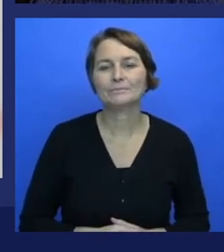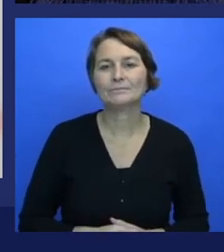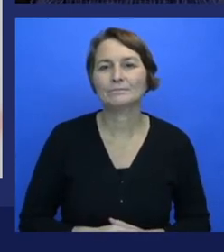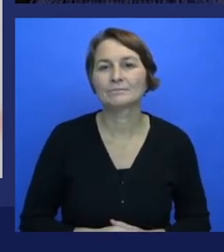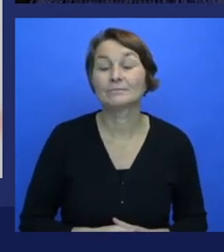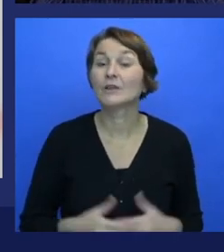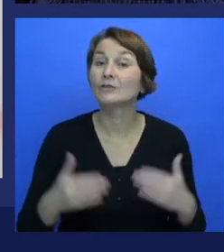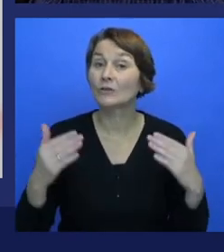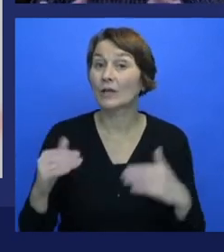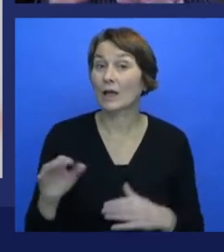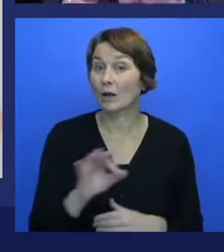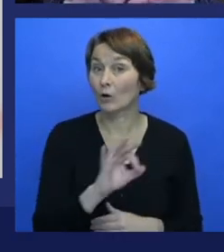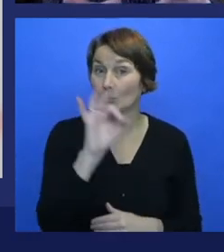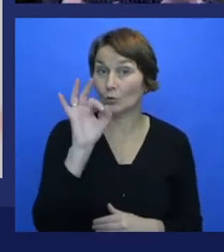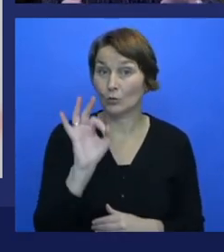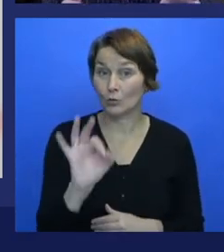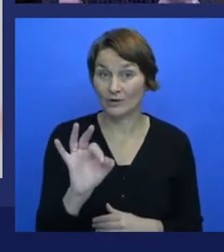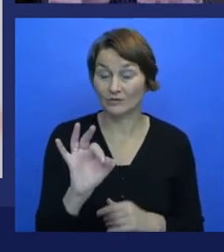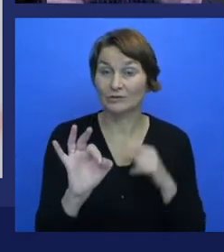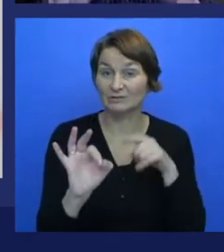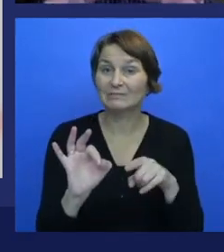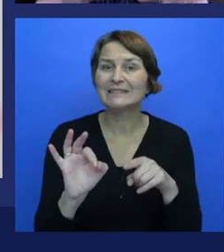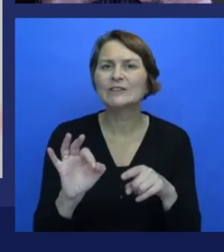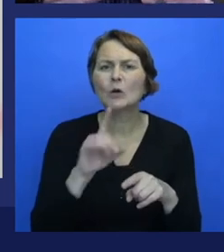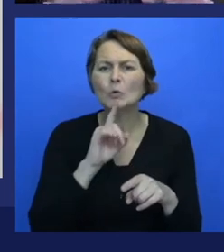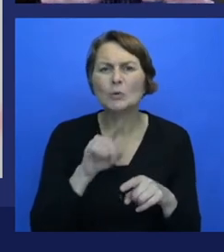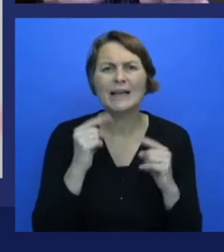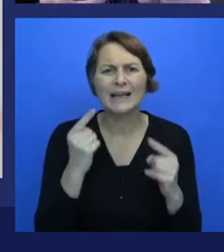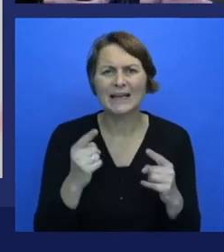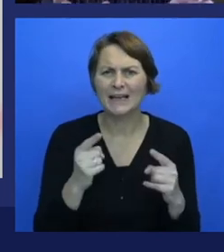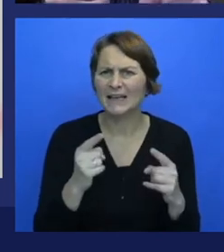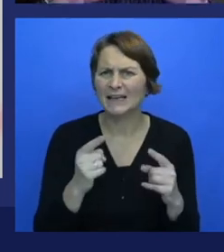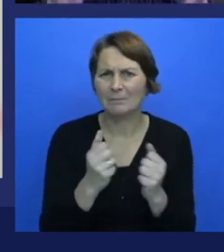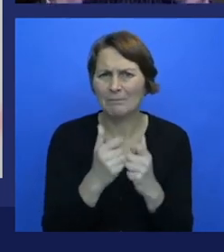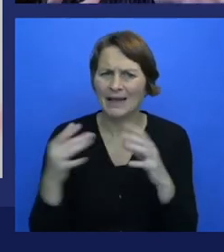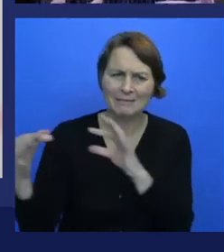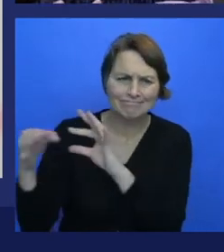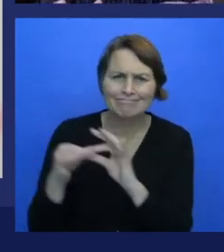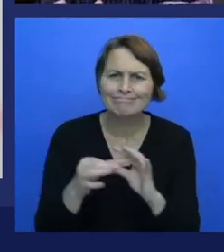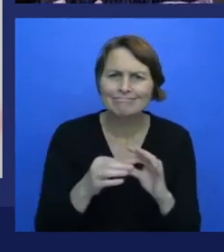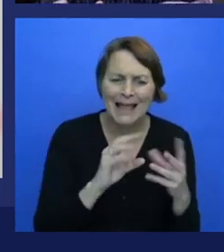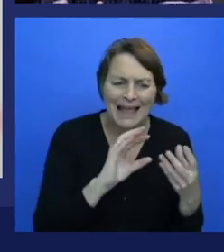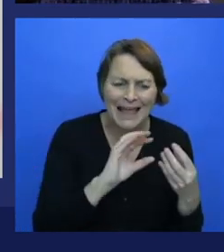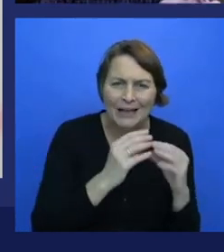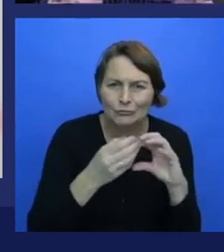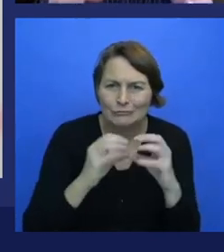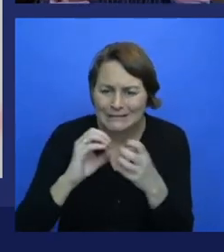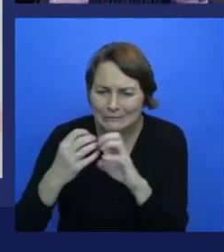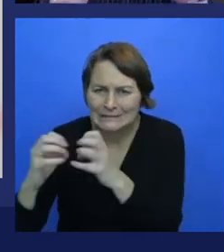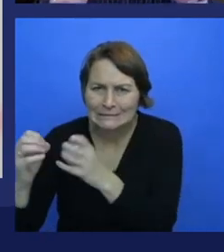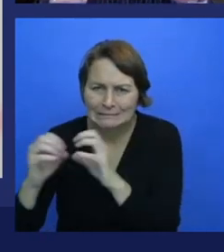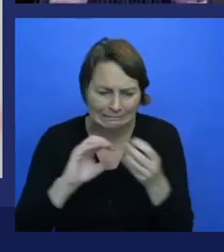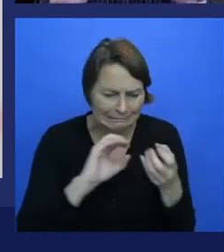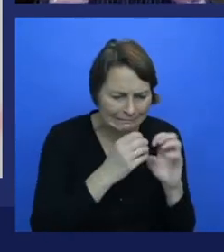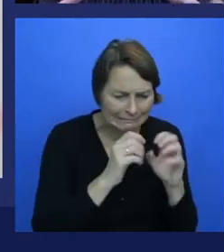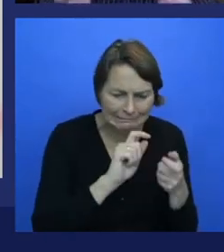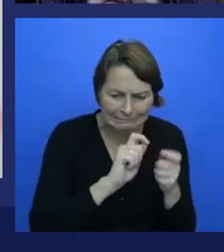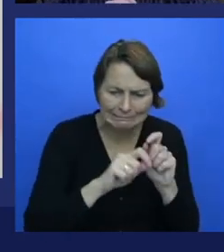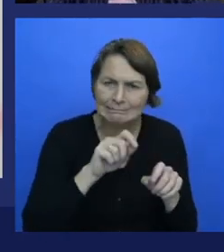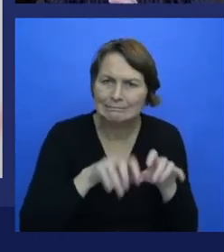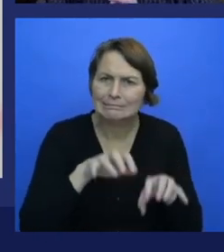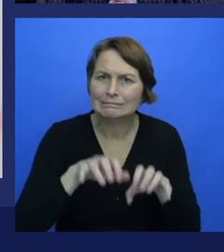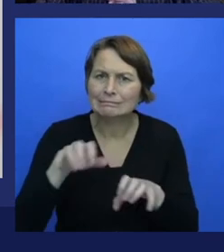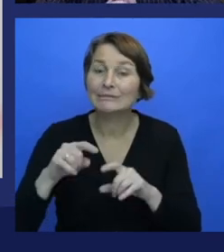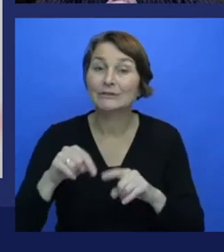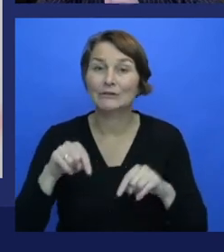continuing to evolve? These are mostly engineering exercises. Fundamentally, we look at gains in the modern neural net. We're